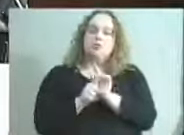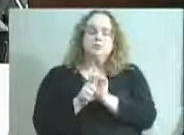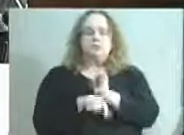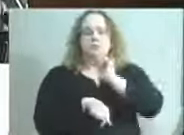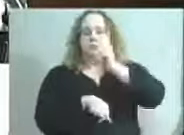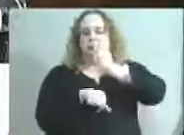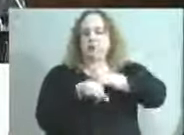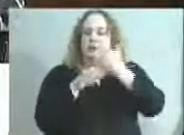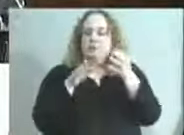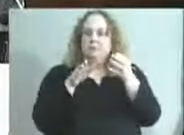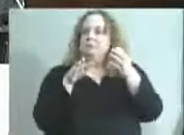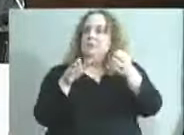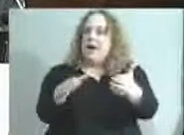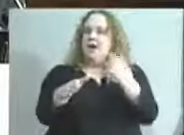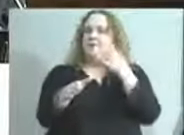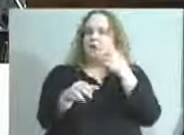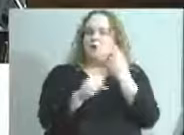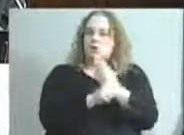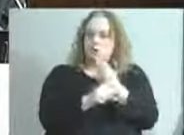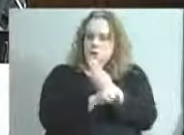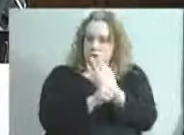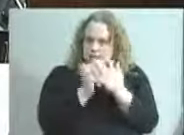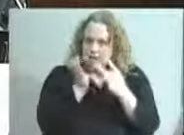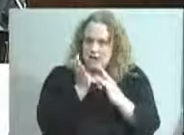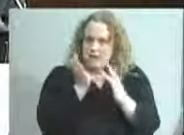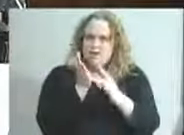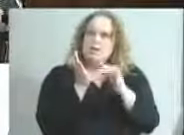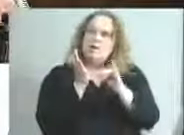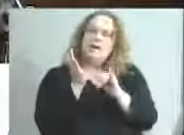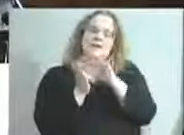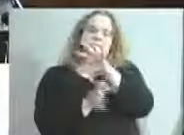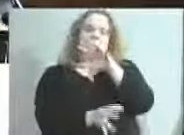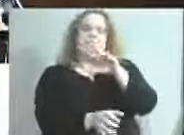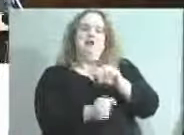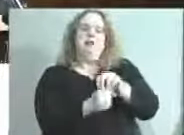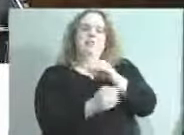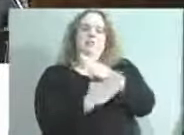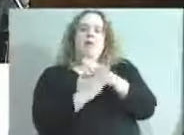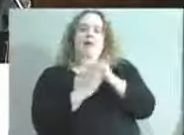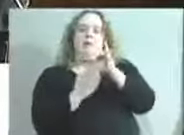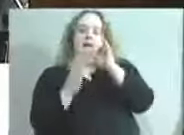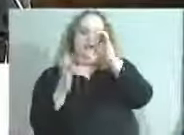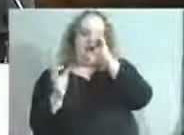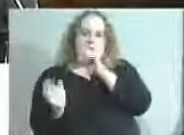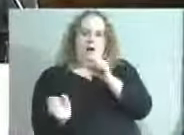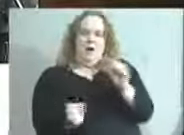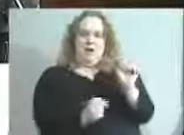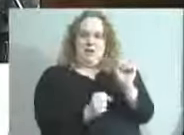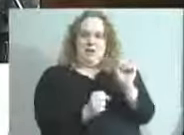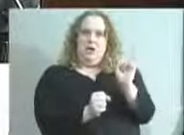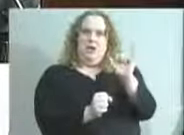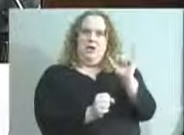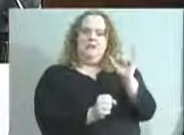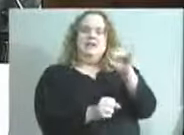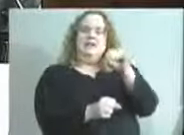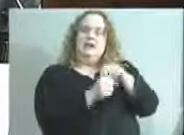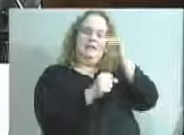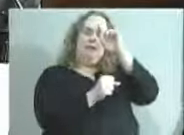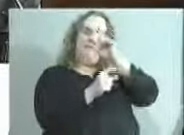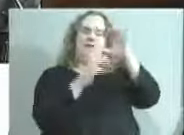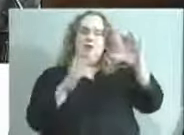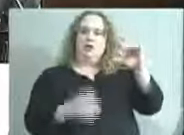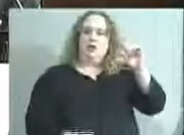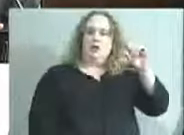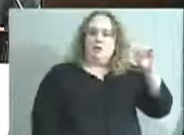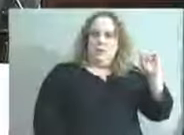So this is part of that strategy and part of that process that relates to our Vision 2020 plan. So